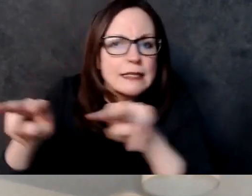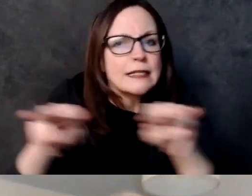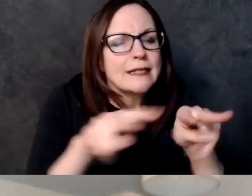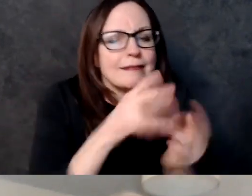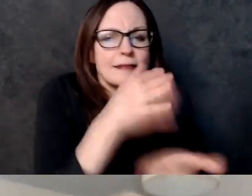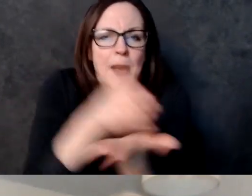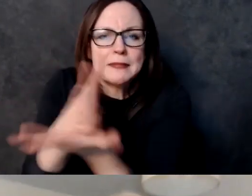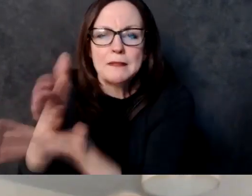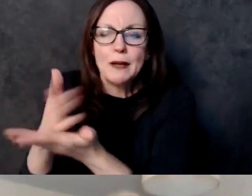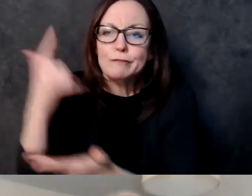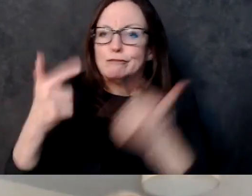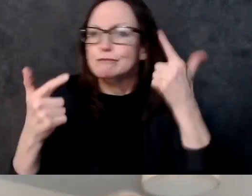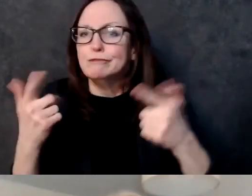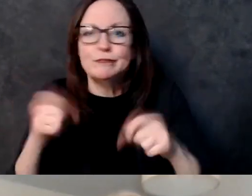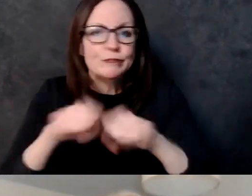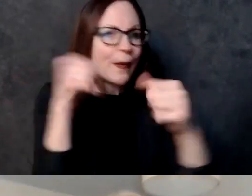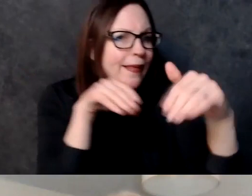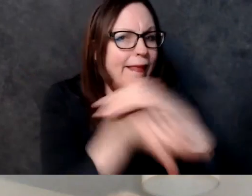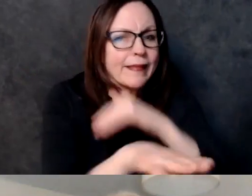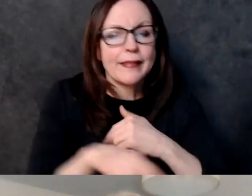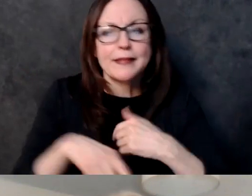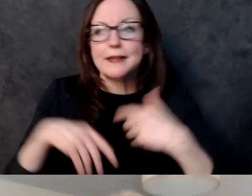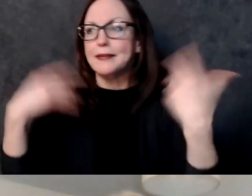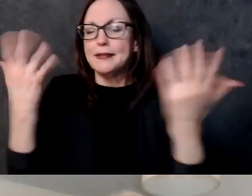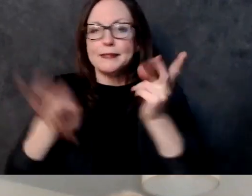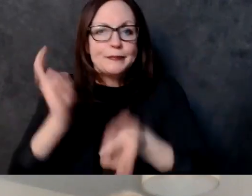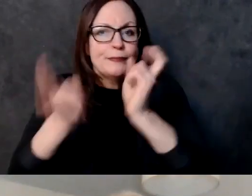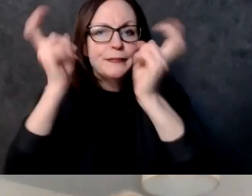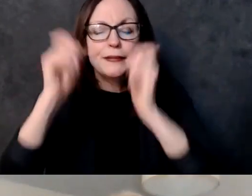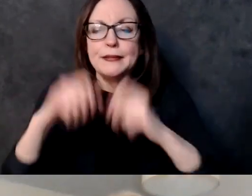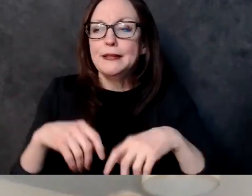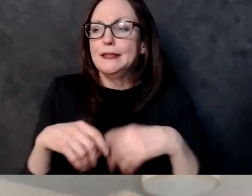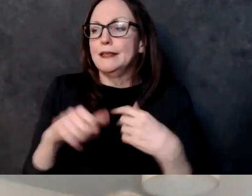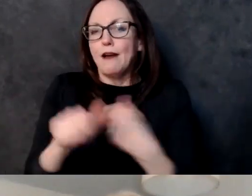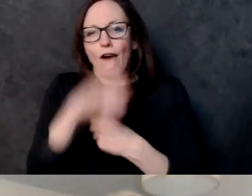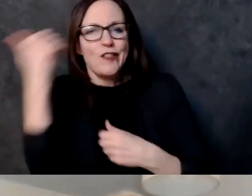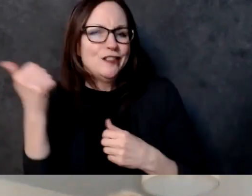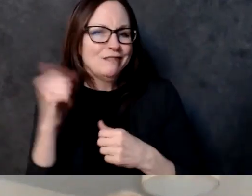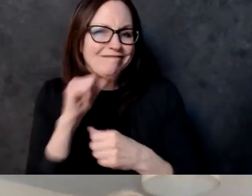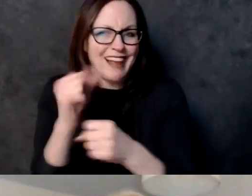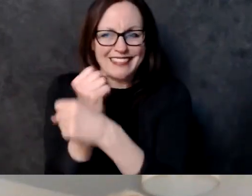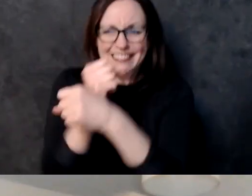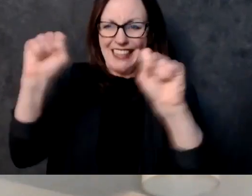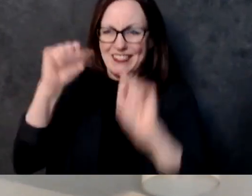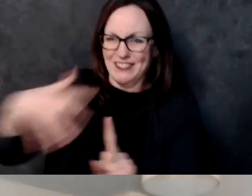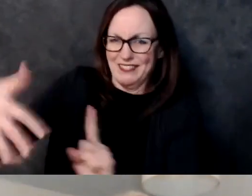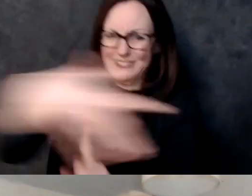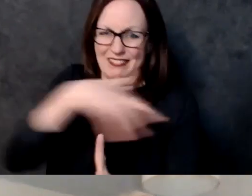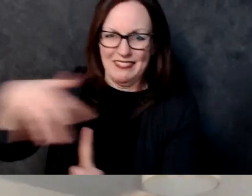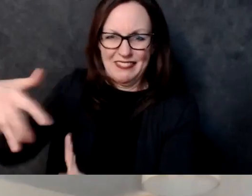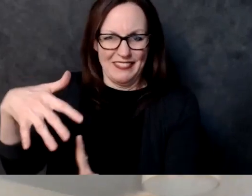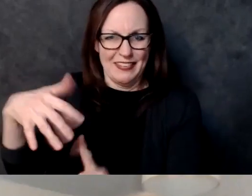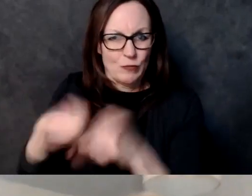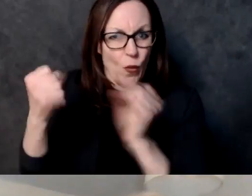health backgrounds or have youth work backgrounds who are experts in dss who know this stuff and we should be redirecting resources towards them and by the way that's the other thing